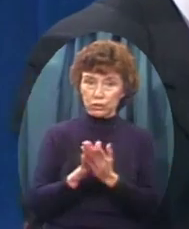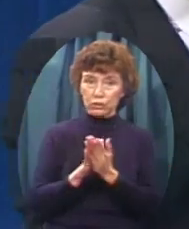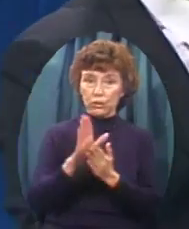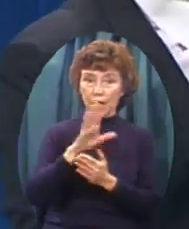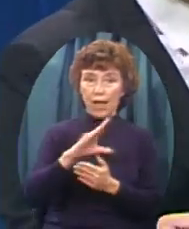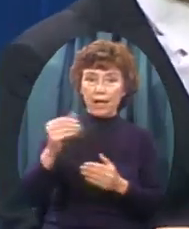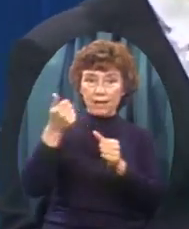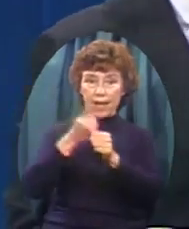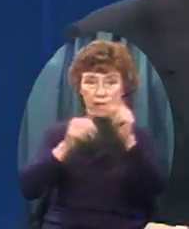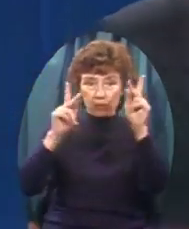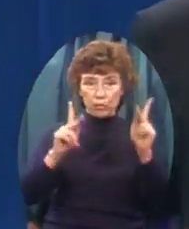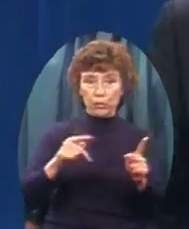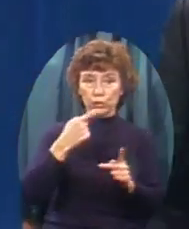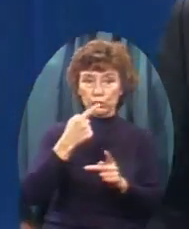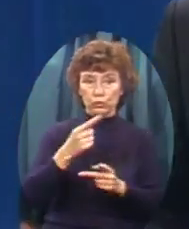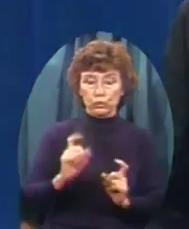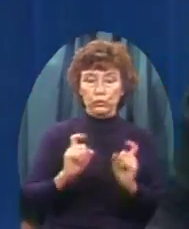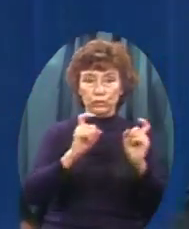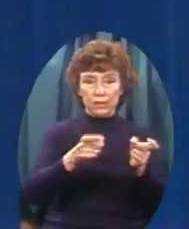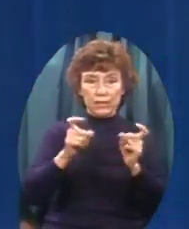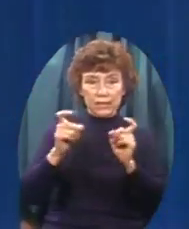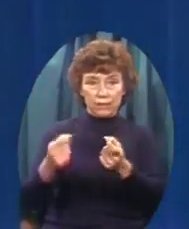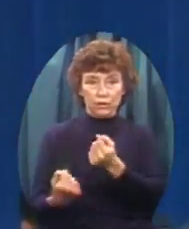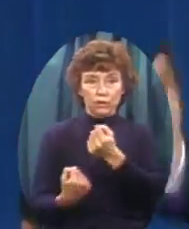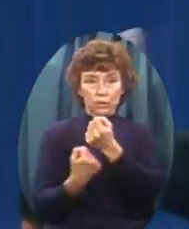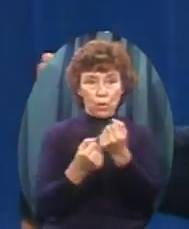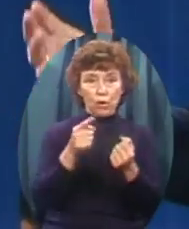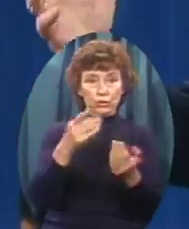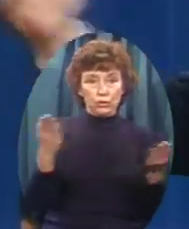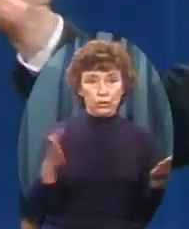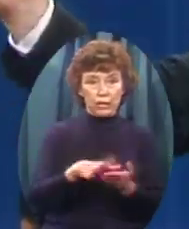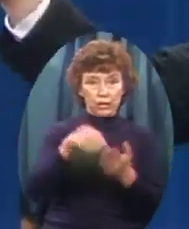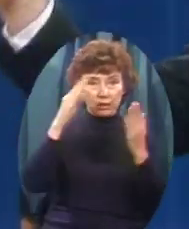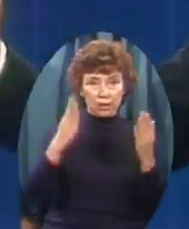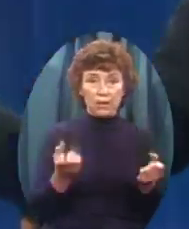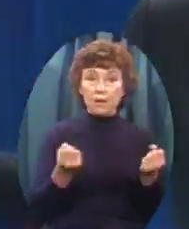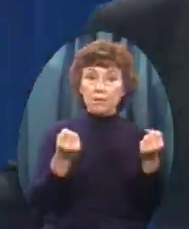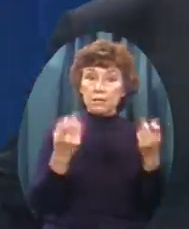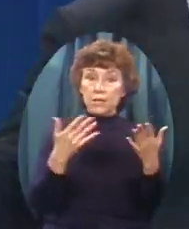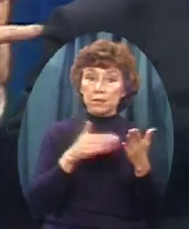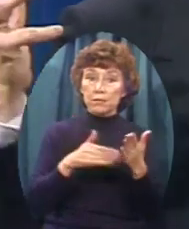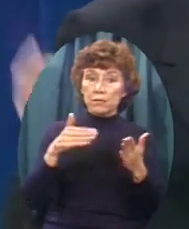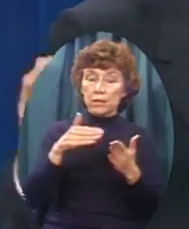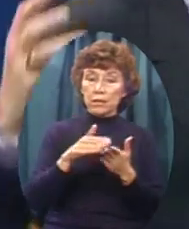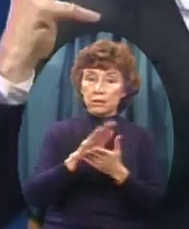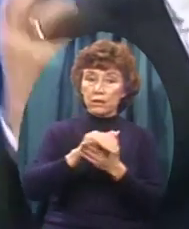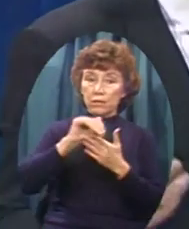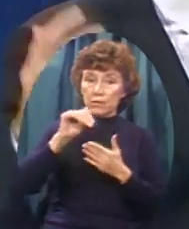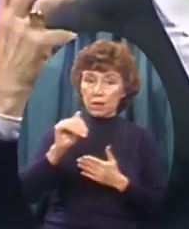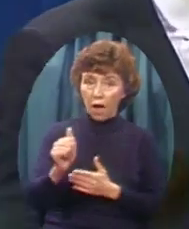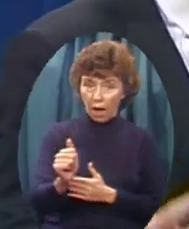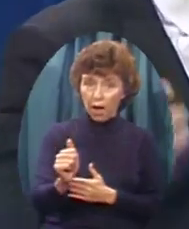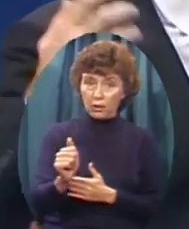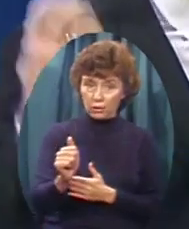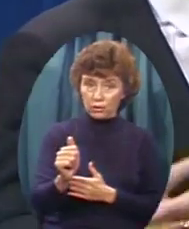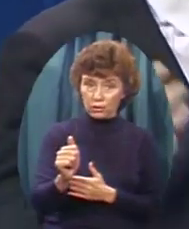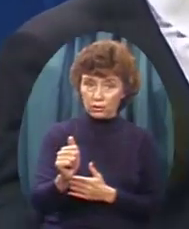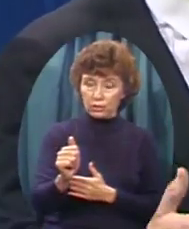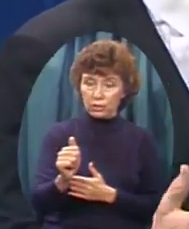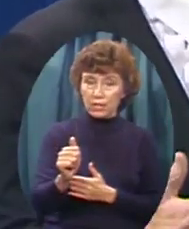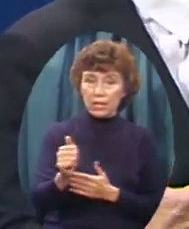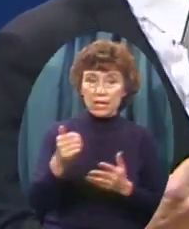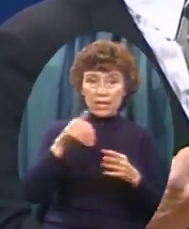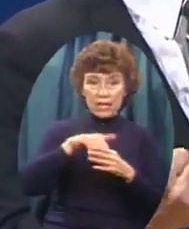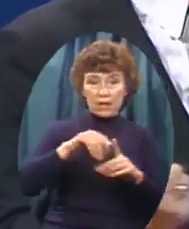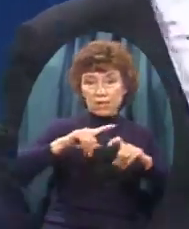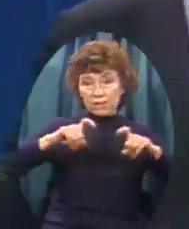There are billions Of dollars In endowment funds In colleges And universities Across America Given by God Fearing American